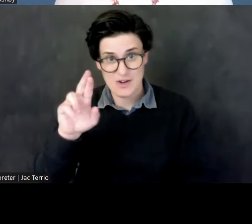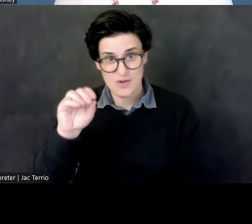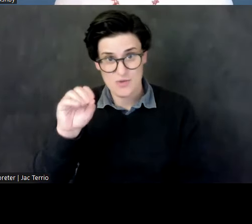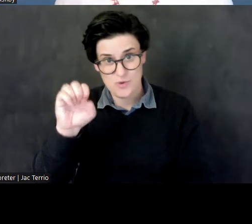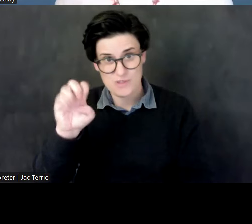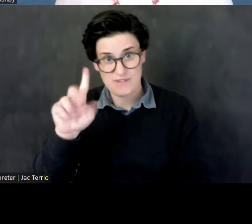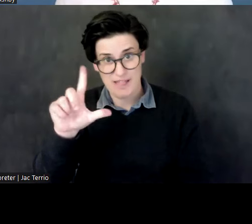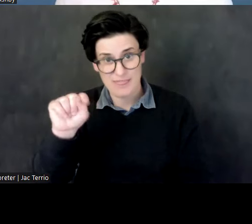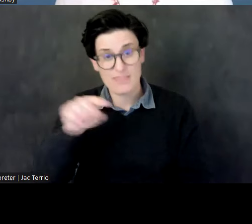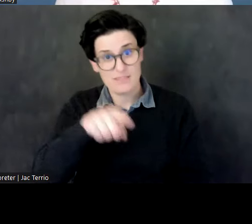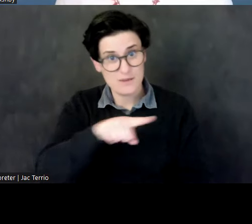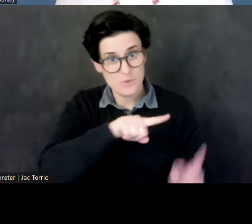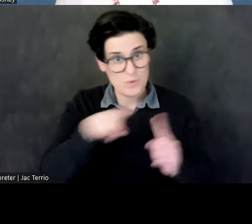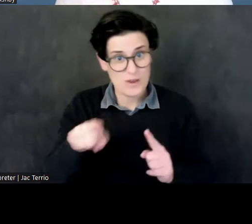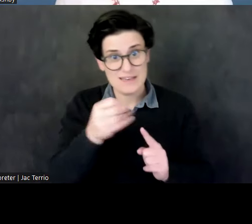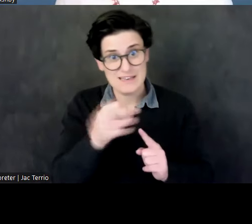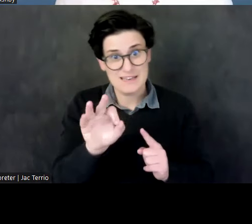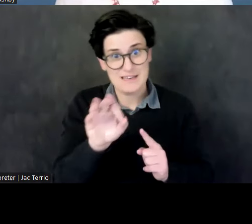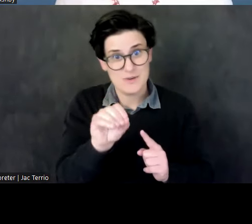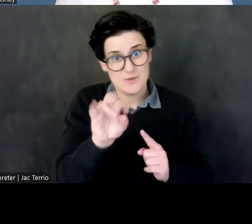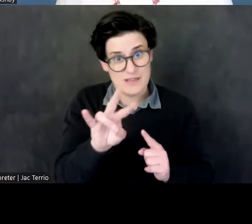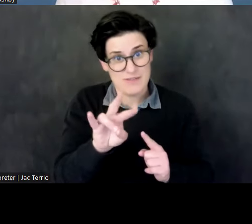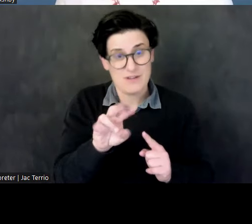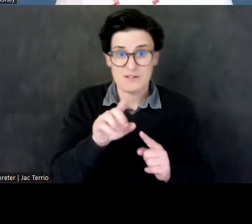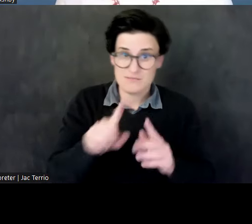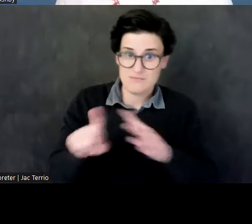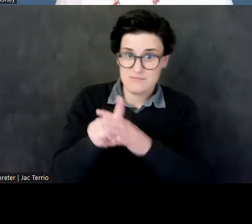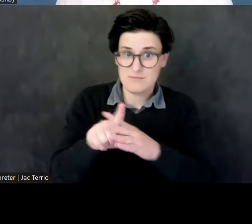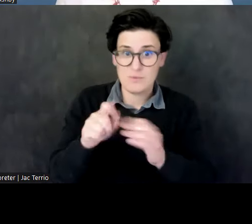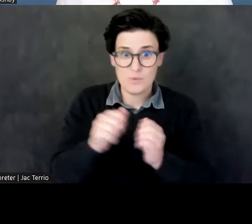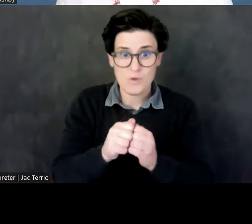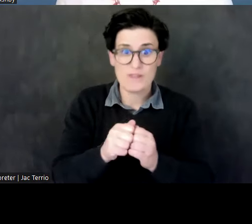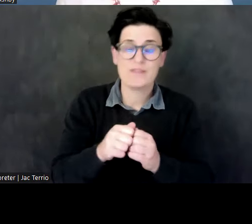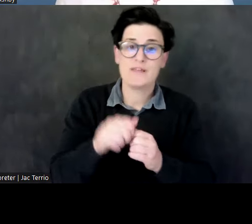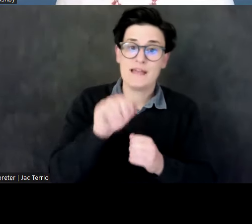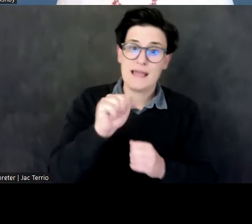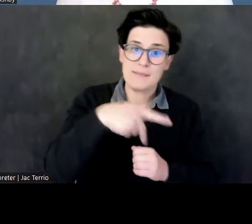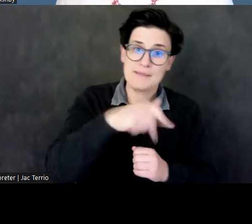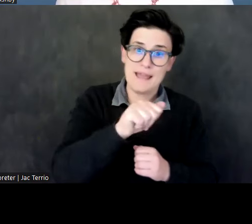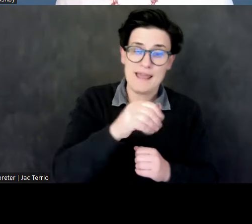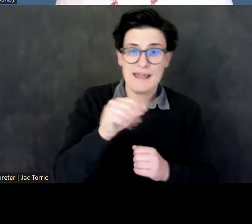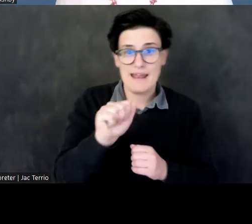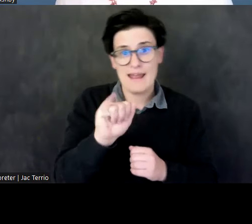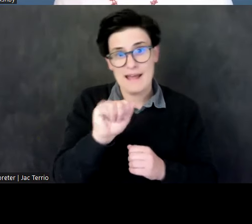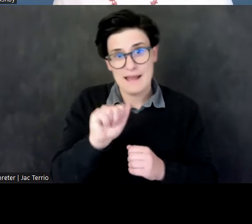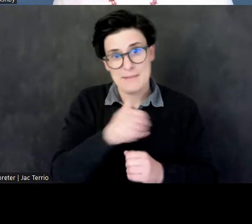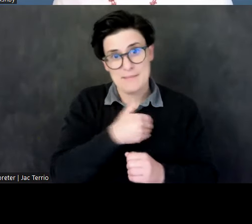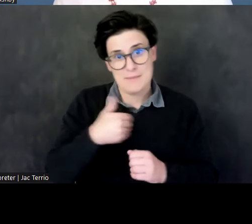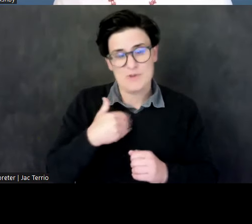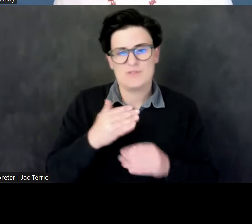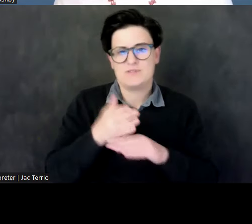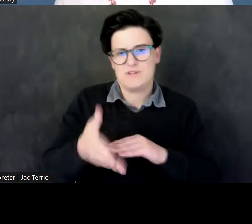there with a delegation of APA and AIA members after the annual